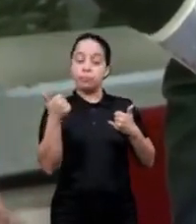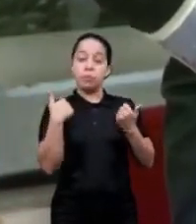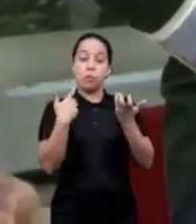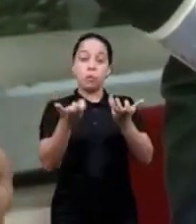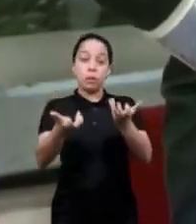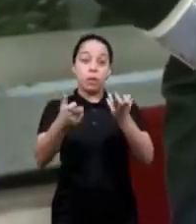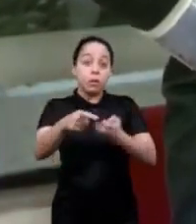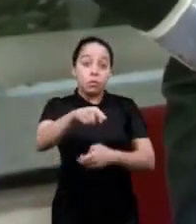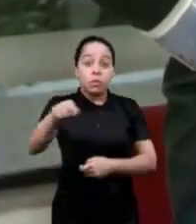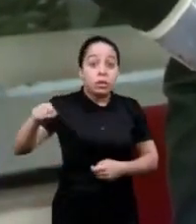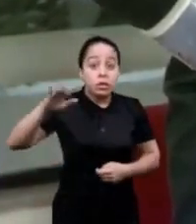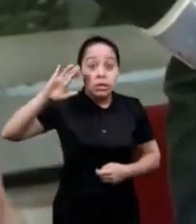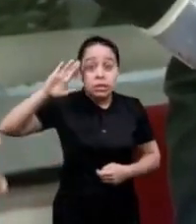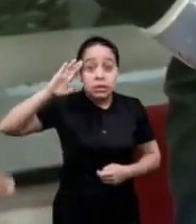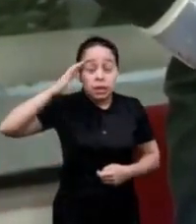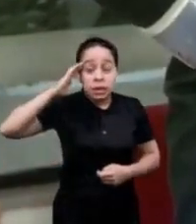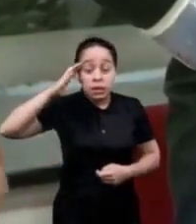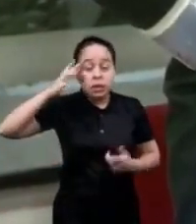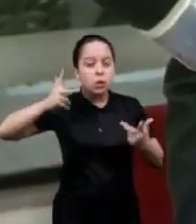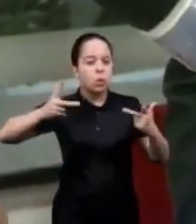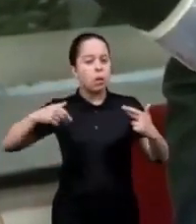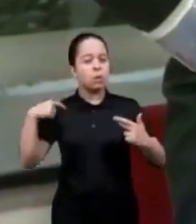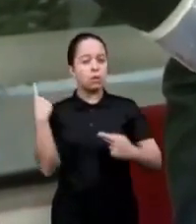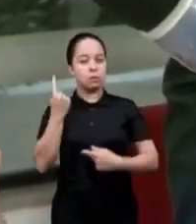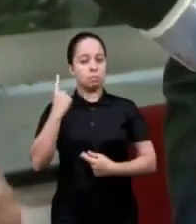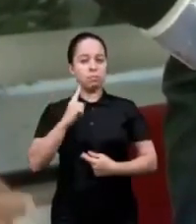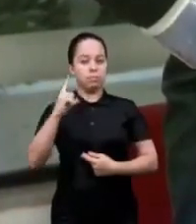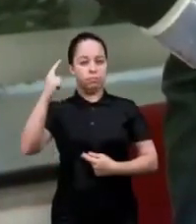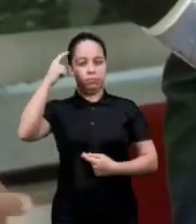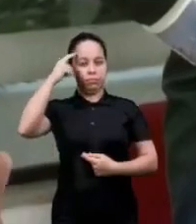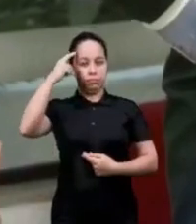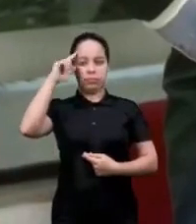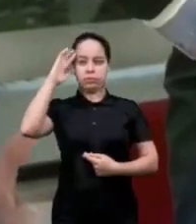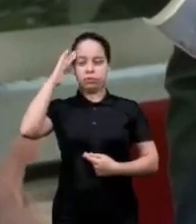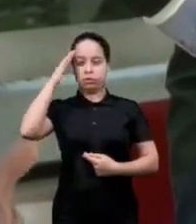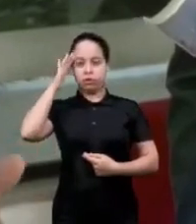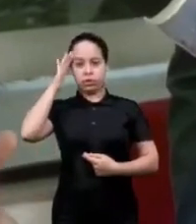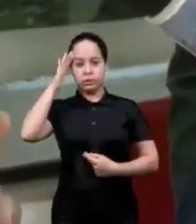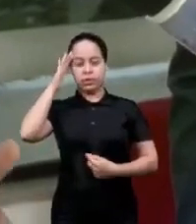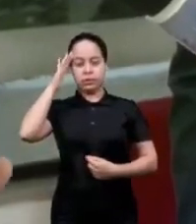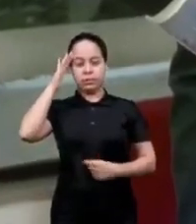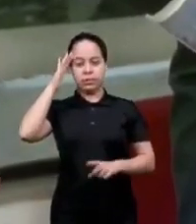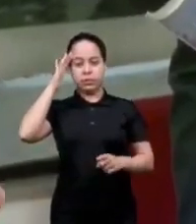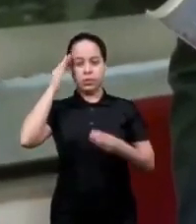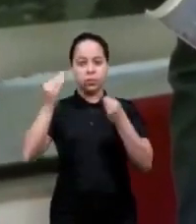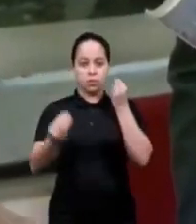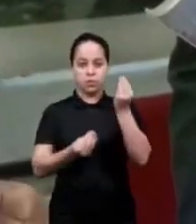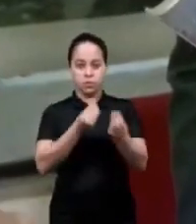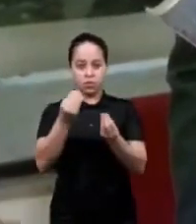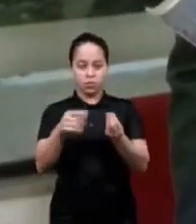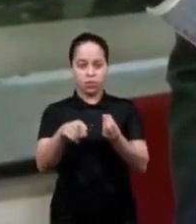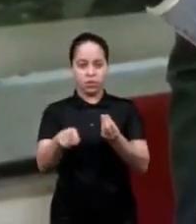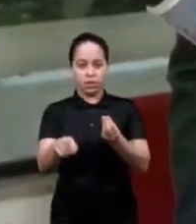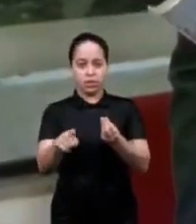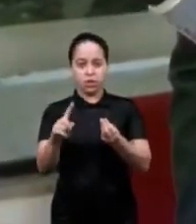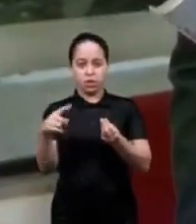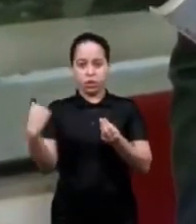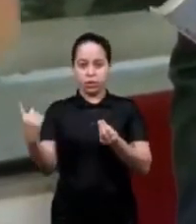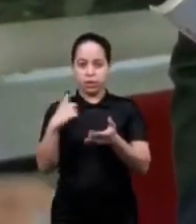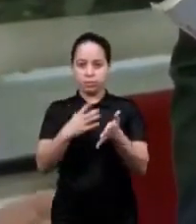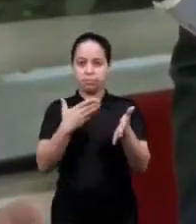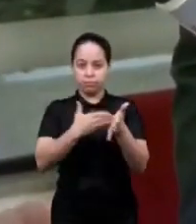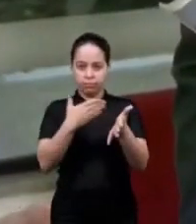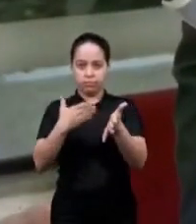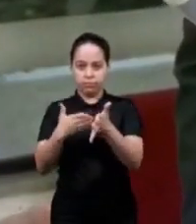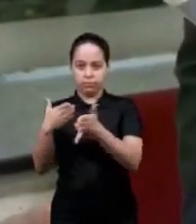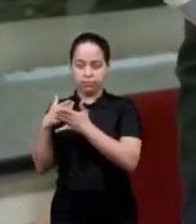you to understand and what we understand is that we need to have a group of youth that are valiant to